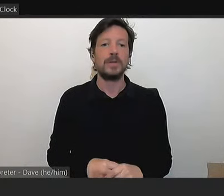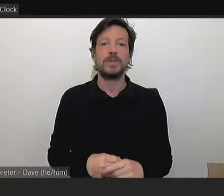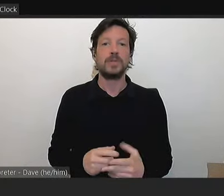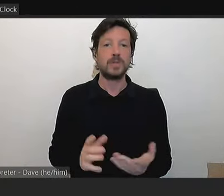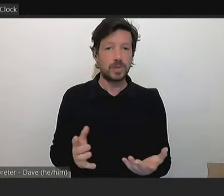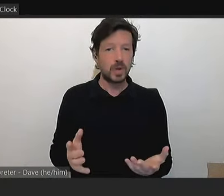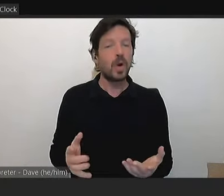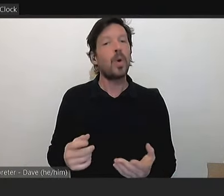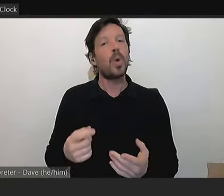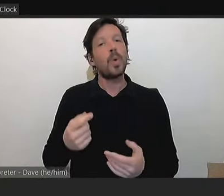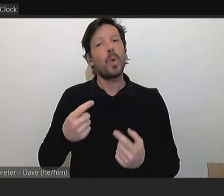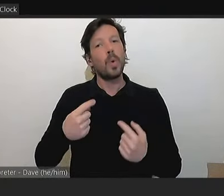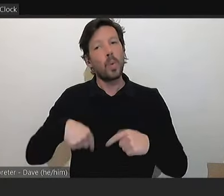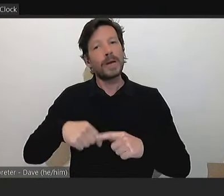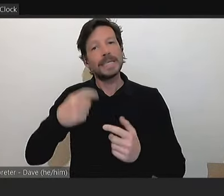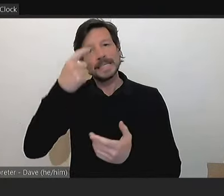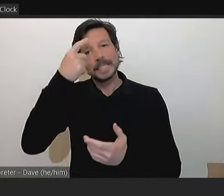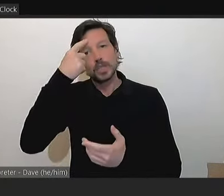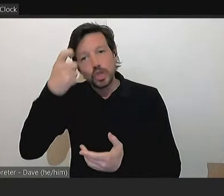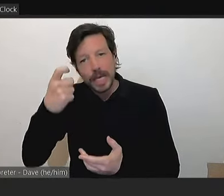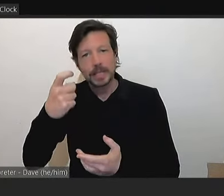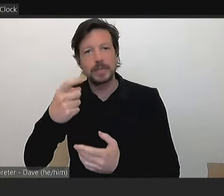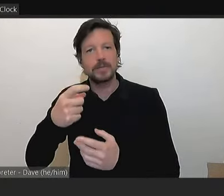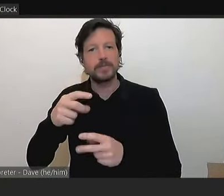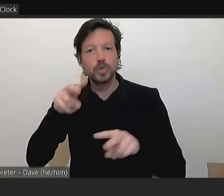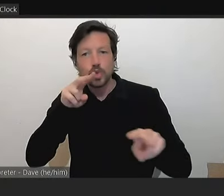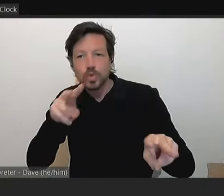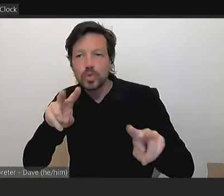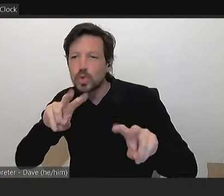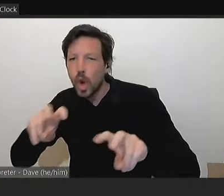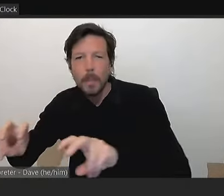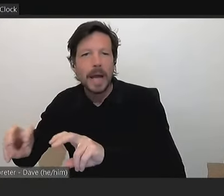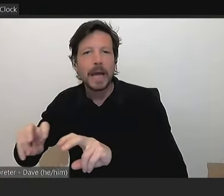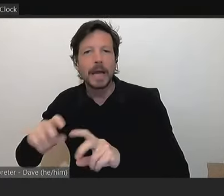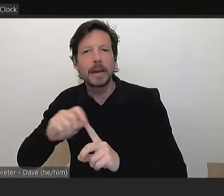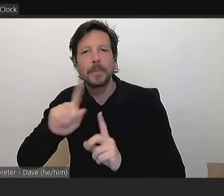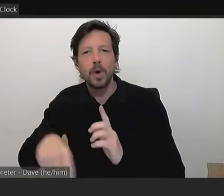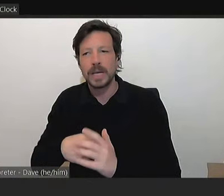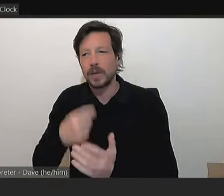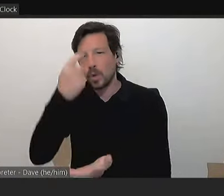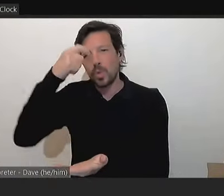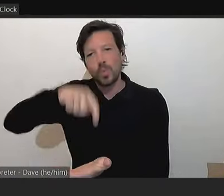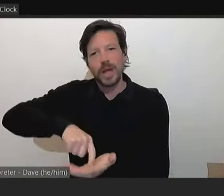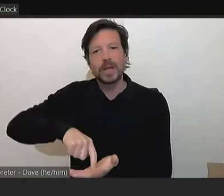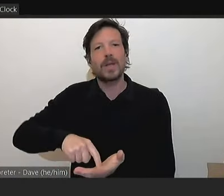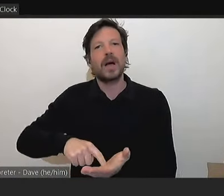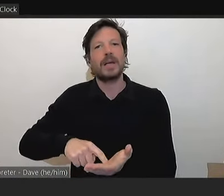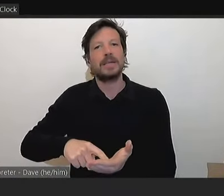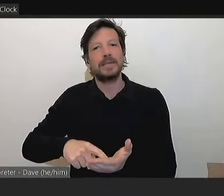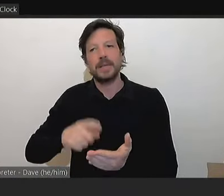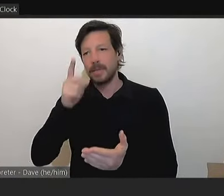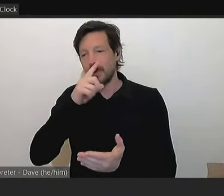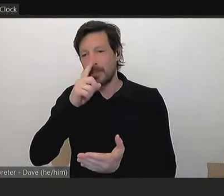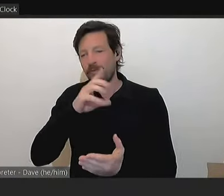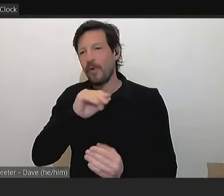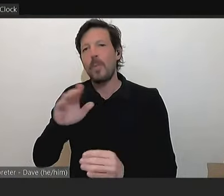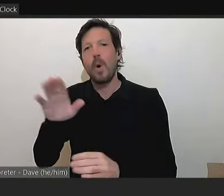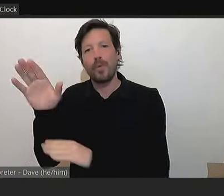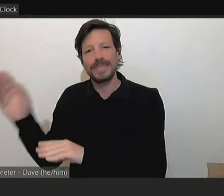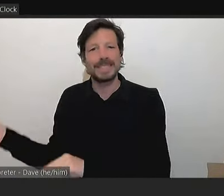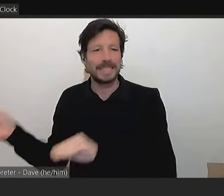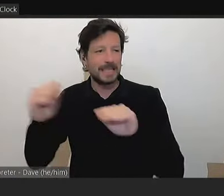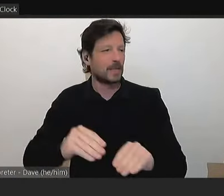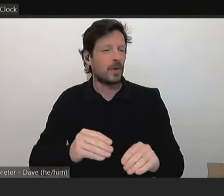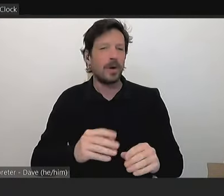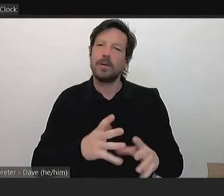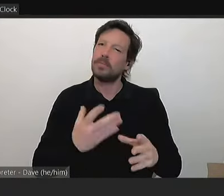project that recognises the enormous contribution that migration has made to Australia and in particular to